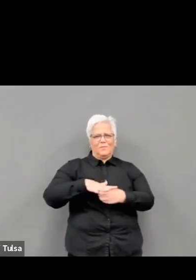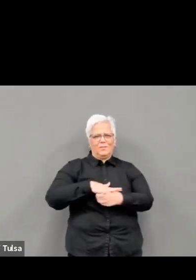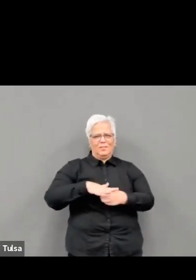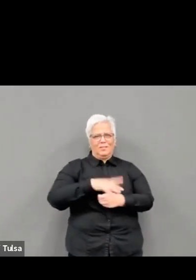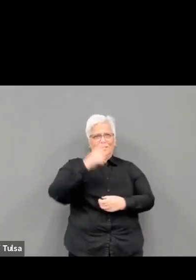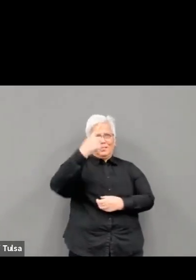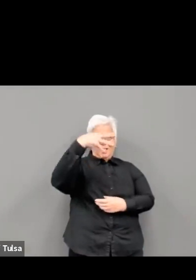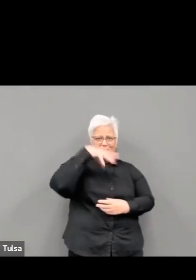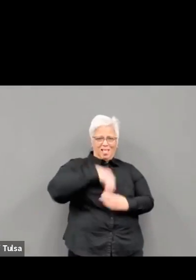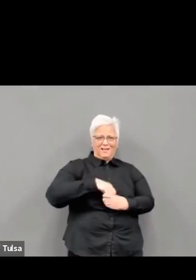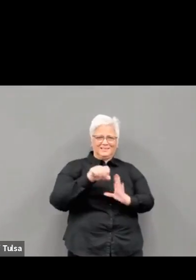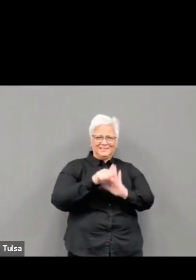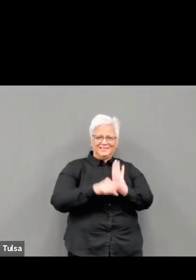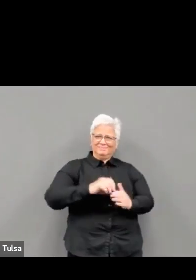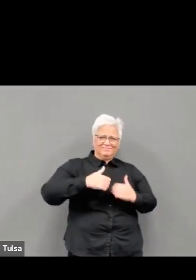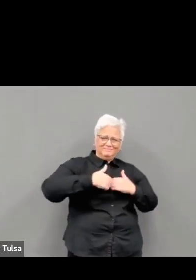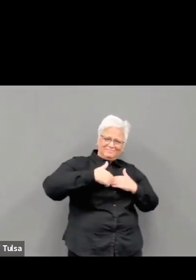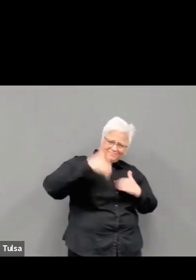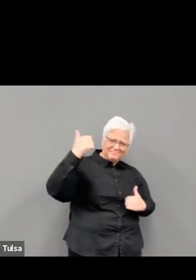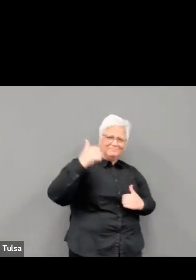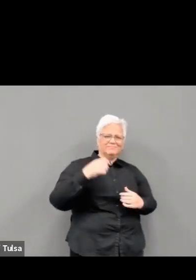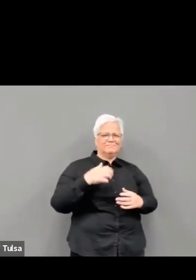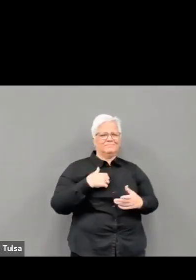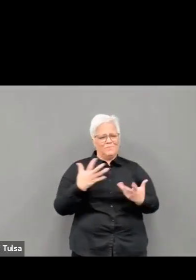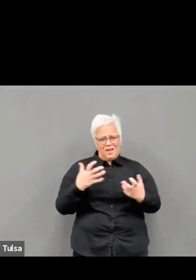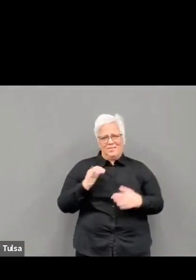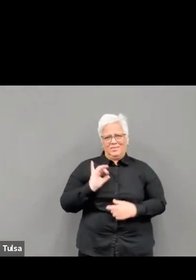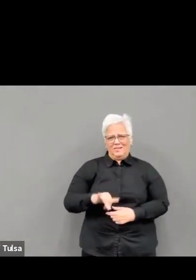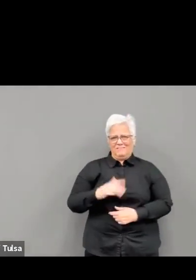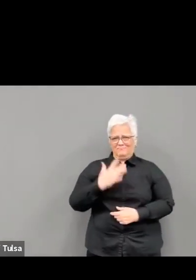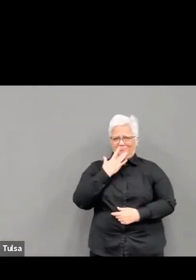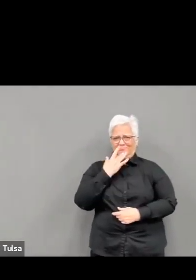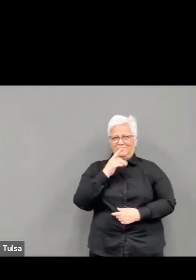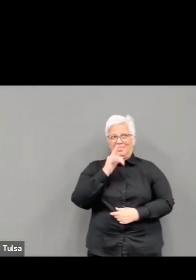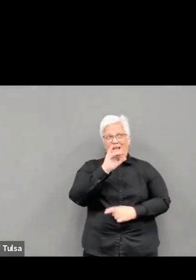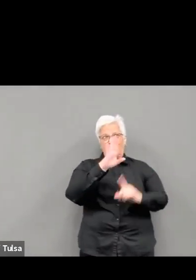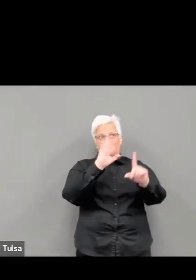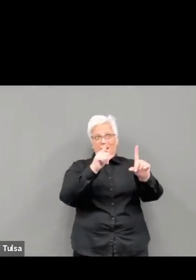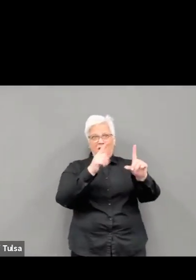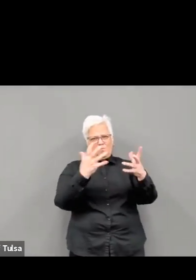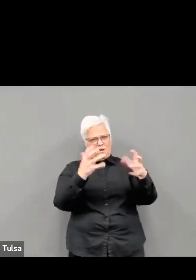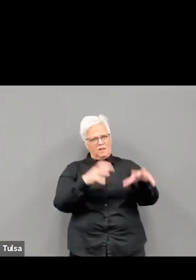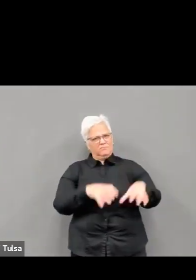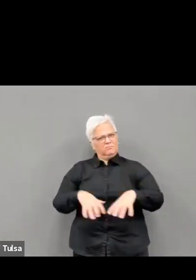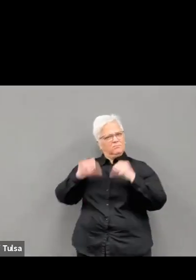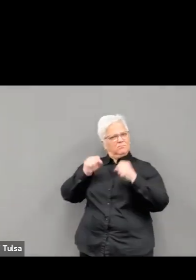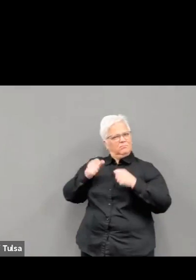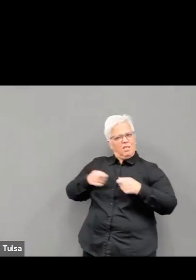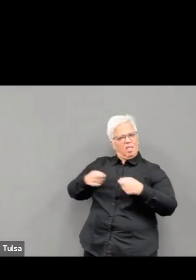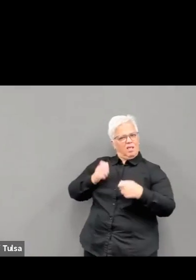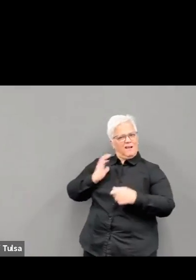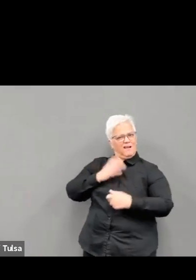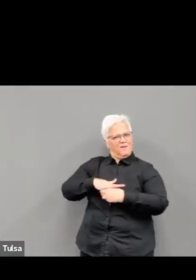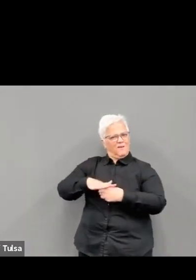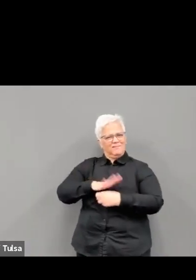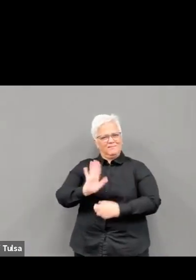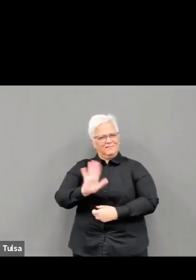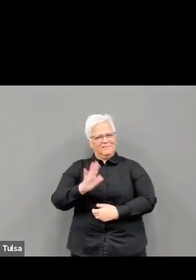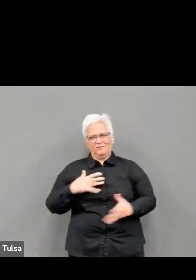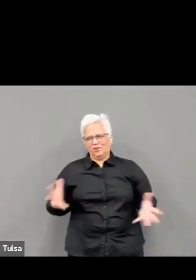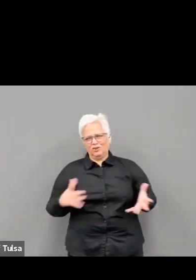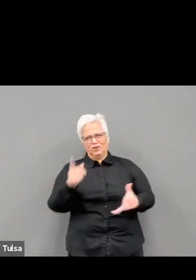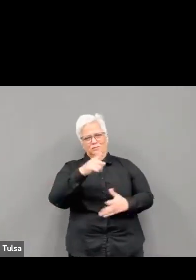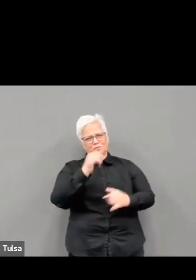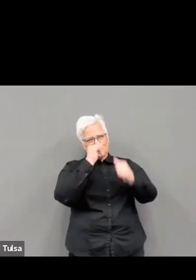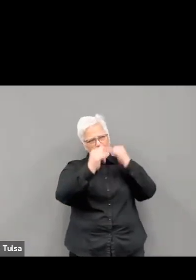And I can't, I just can't imagine how they've held up. But they've done it for all of us. And while everyone has suffered in one way or another,